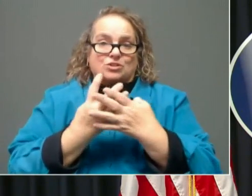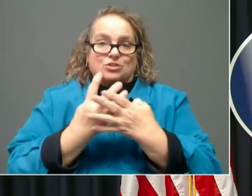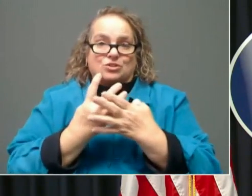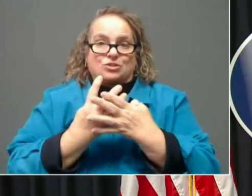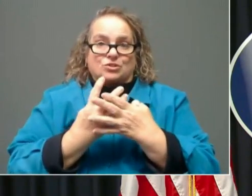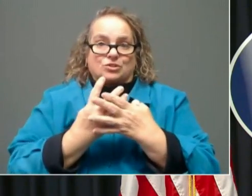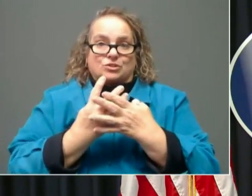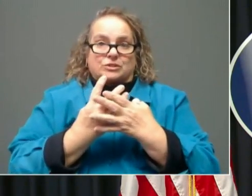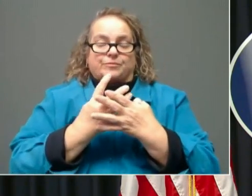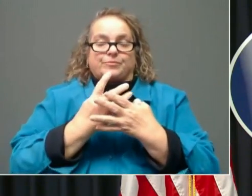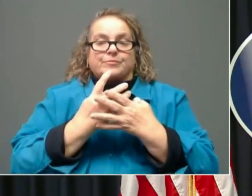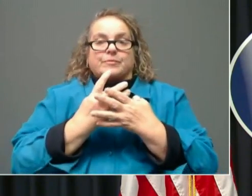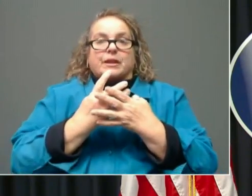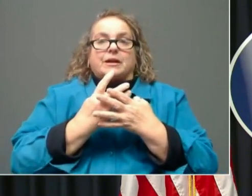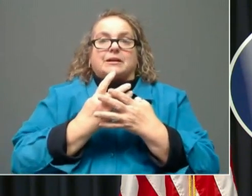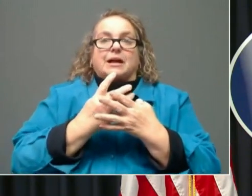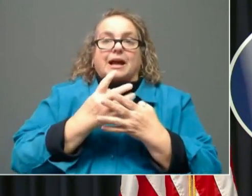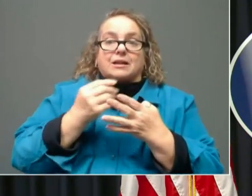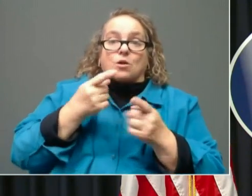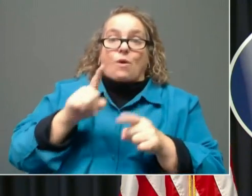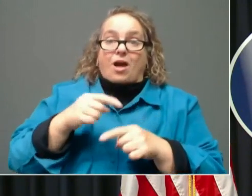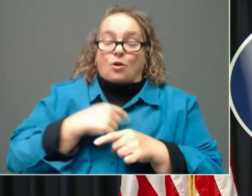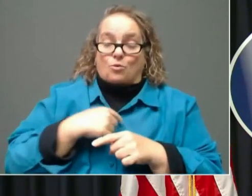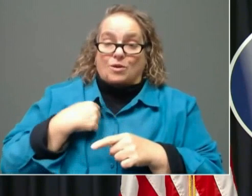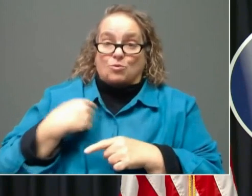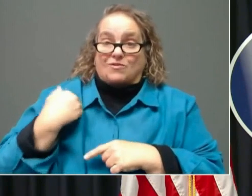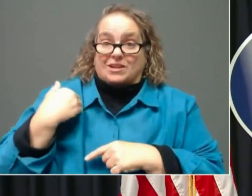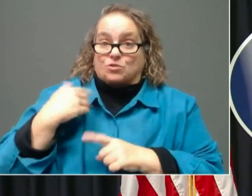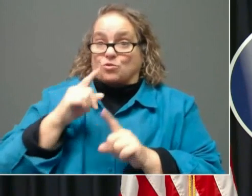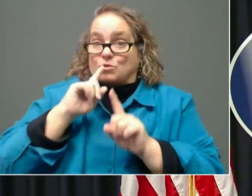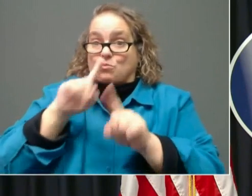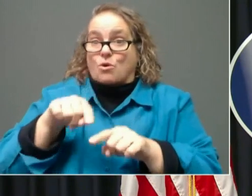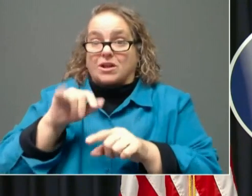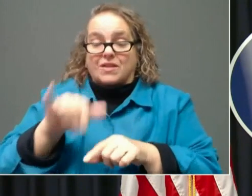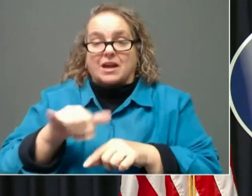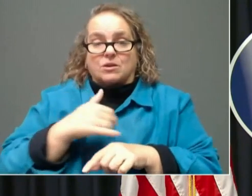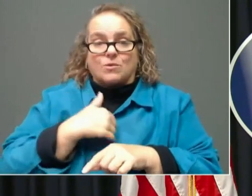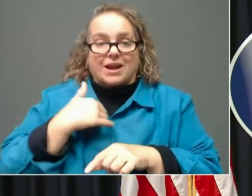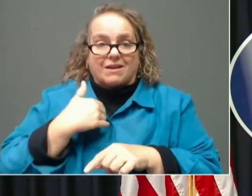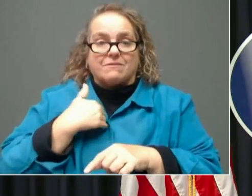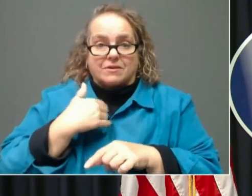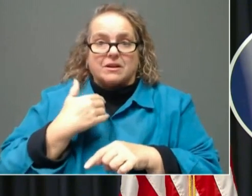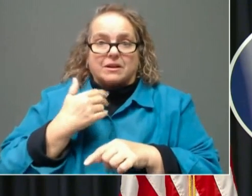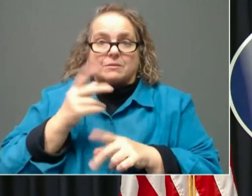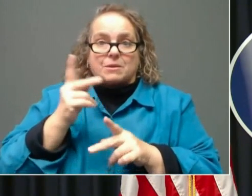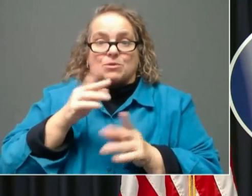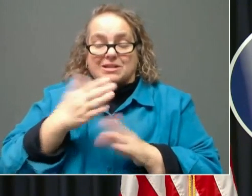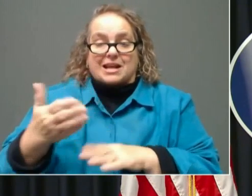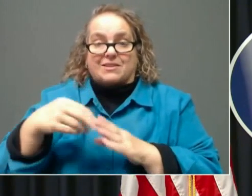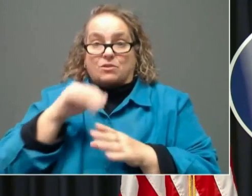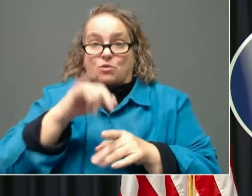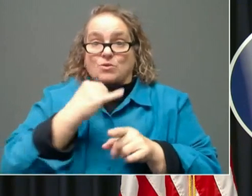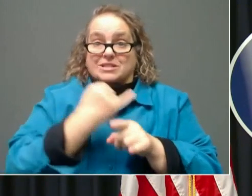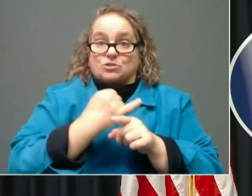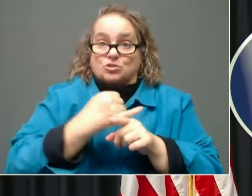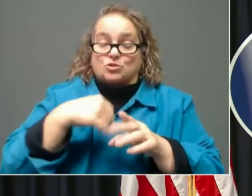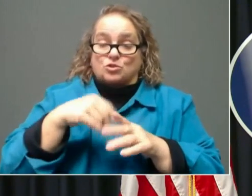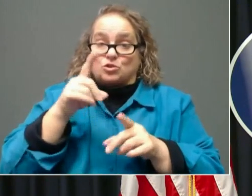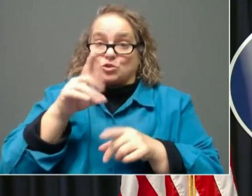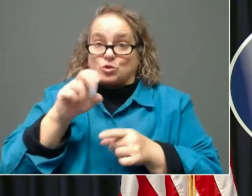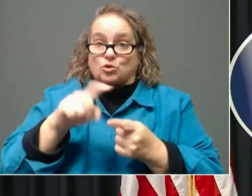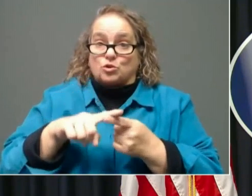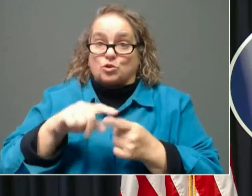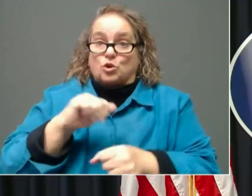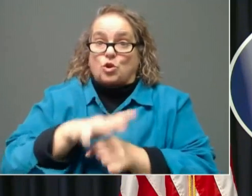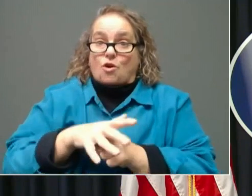while we've previously reported the loss of life in those institutions due to COVID-19, this is